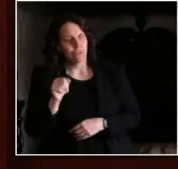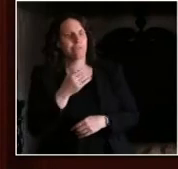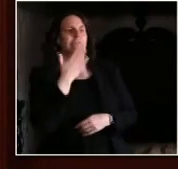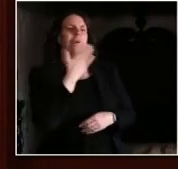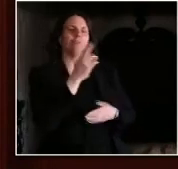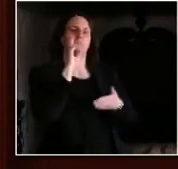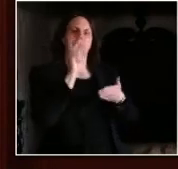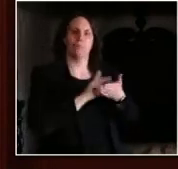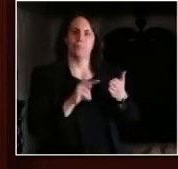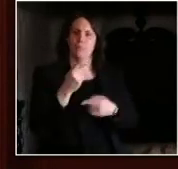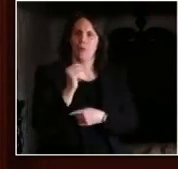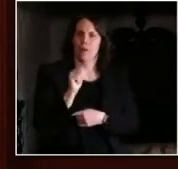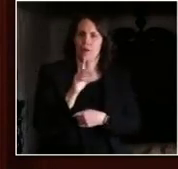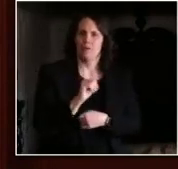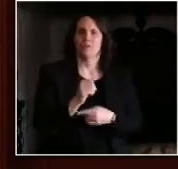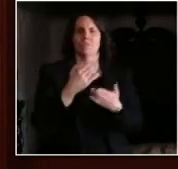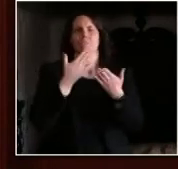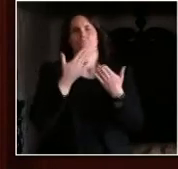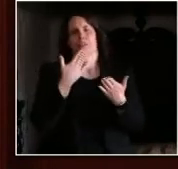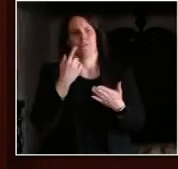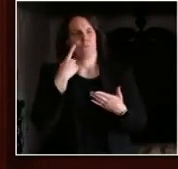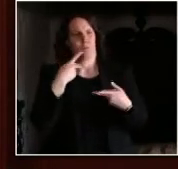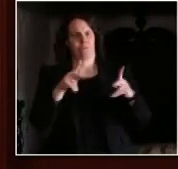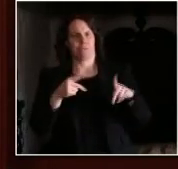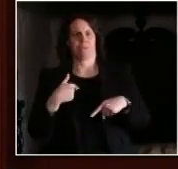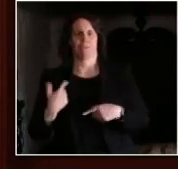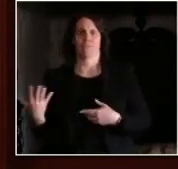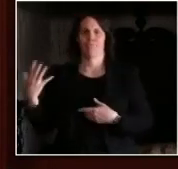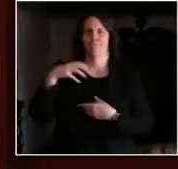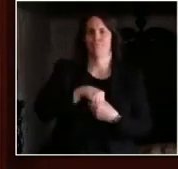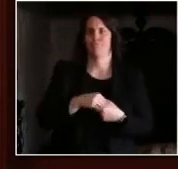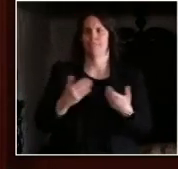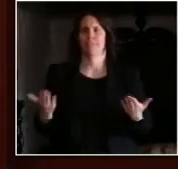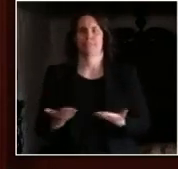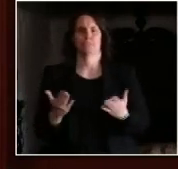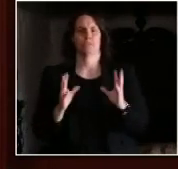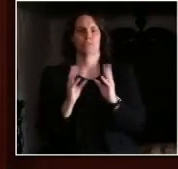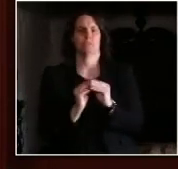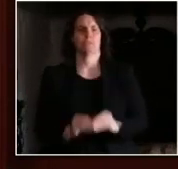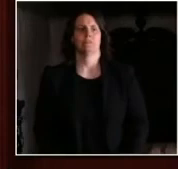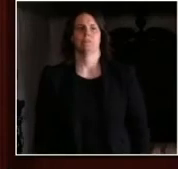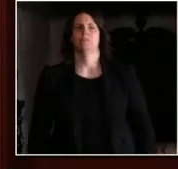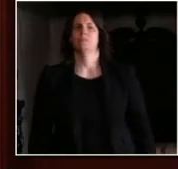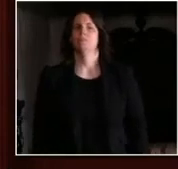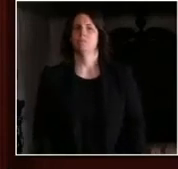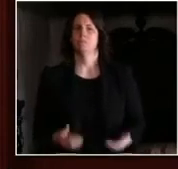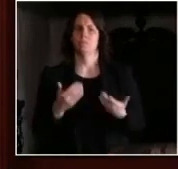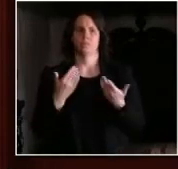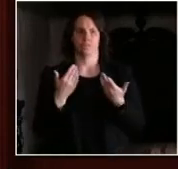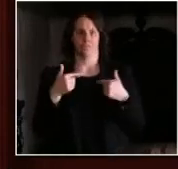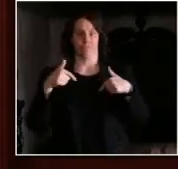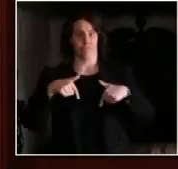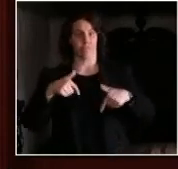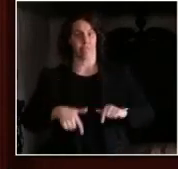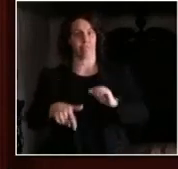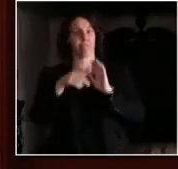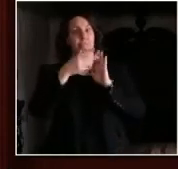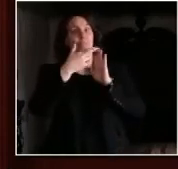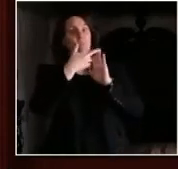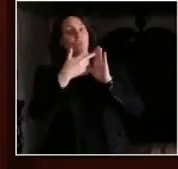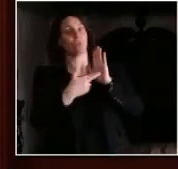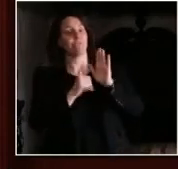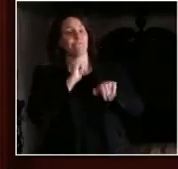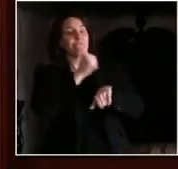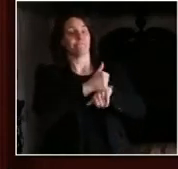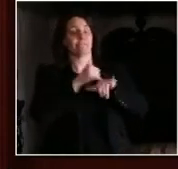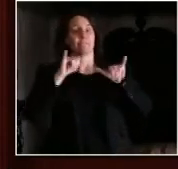me to join here today. So obviously the extension of the safer at home order is a continued challenge to the Wisconsin economy.